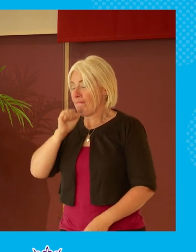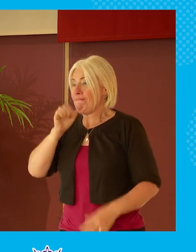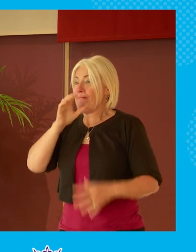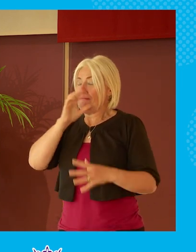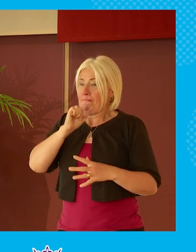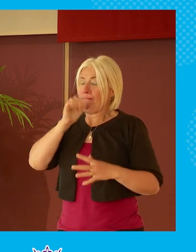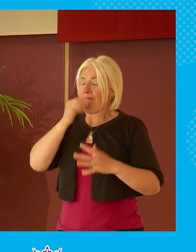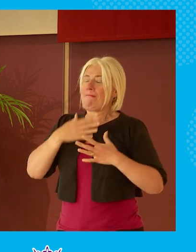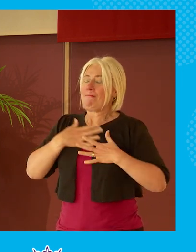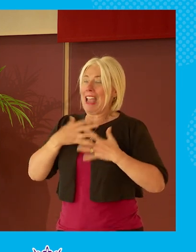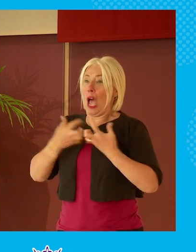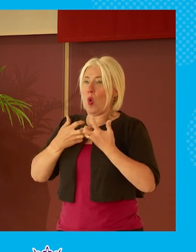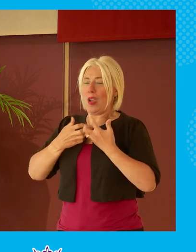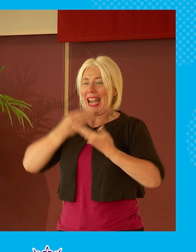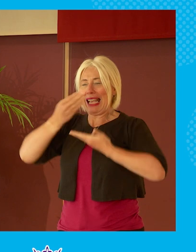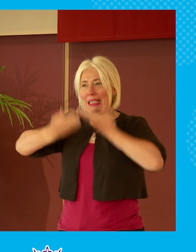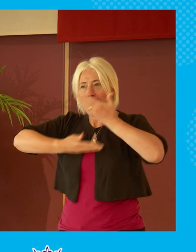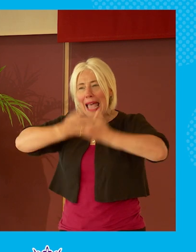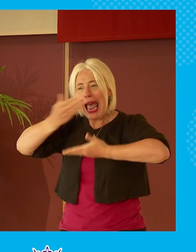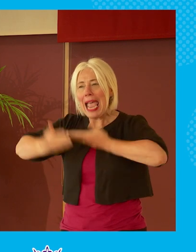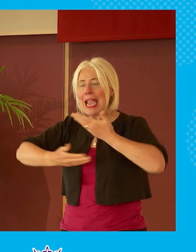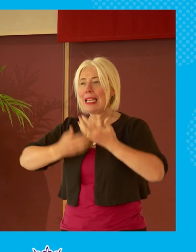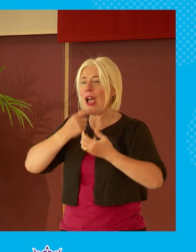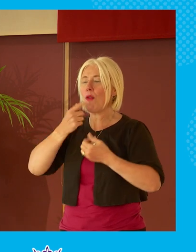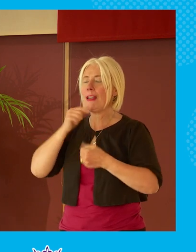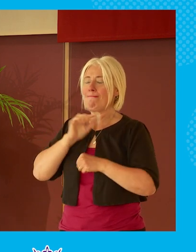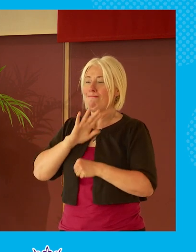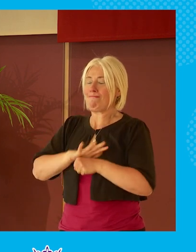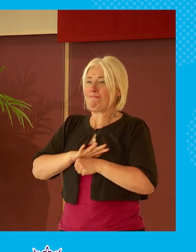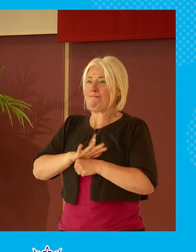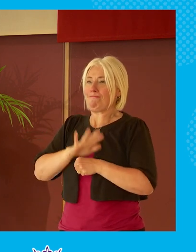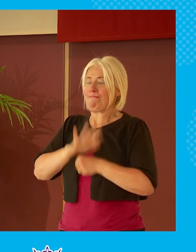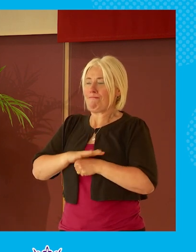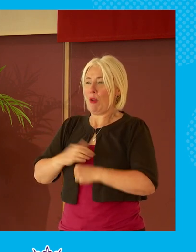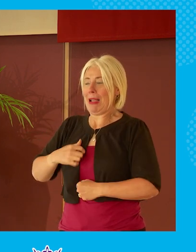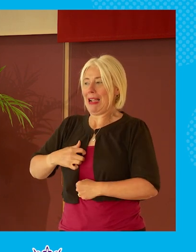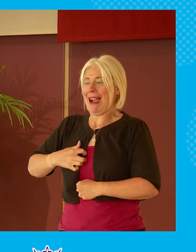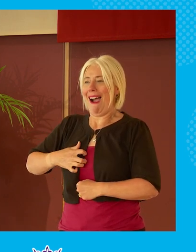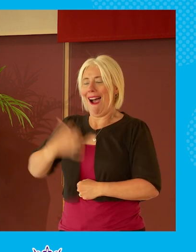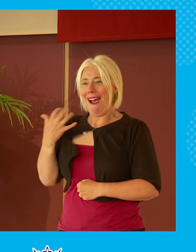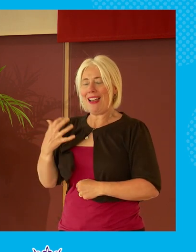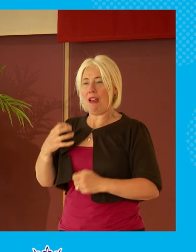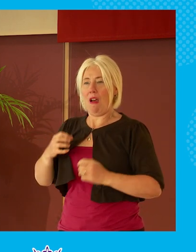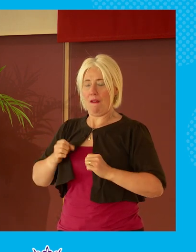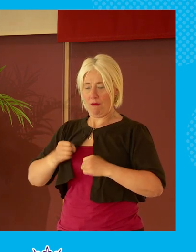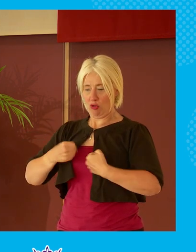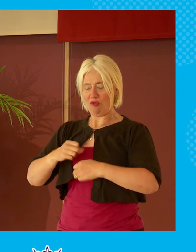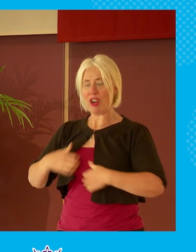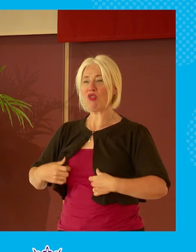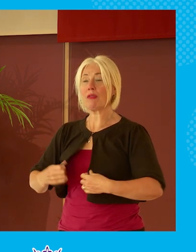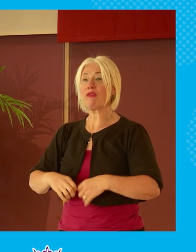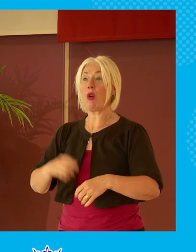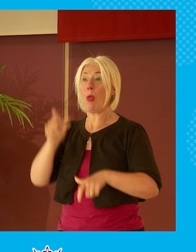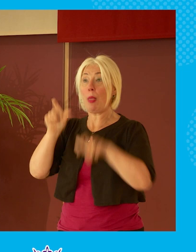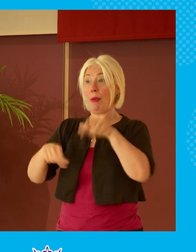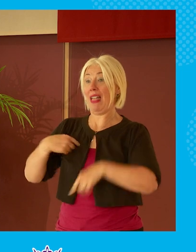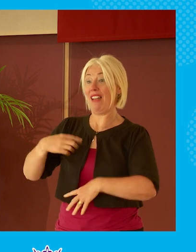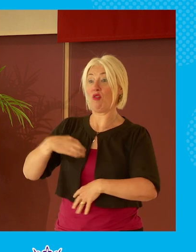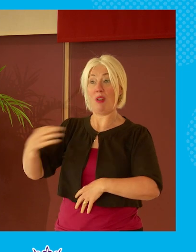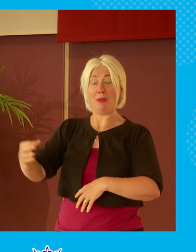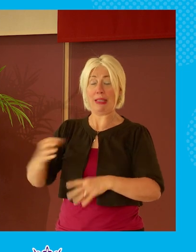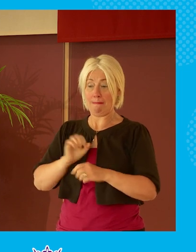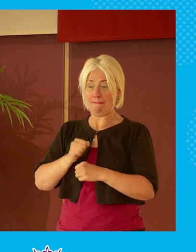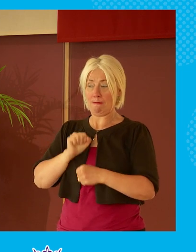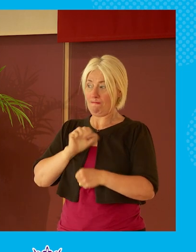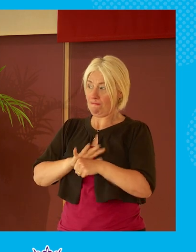to explain and to try and keep a lid on the anger and the frustration the people i represent and we're we're feeling who